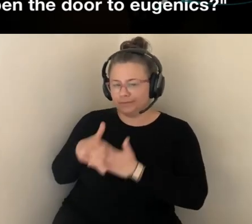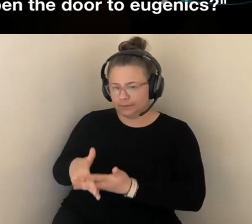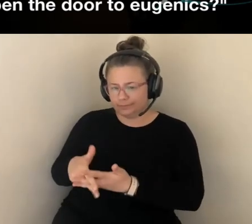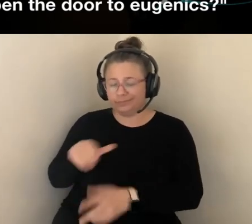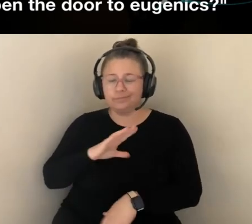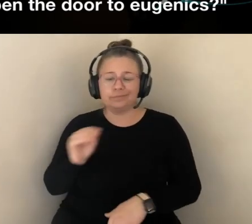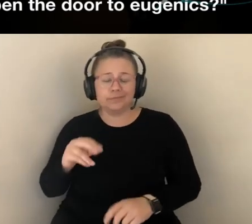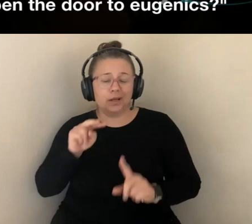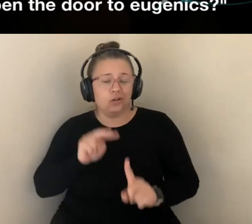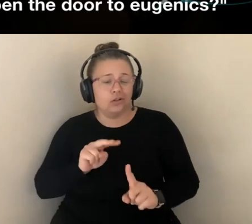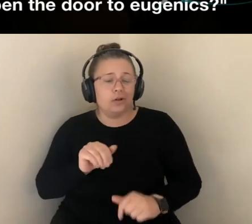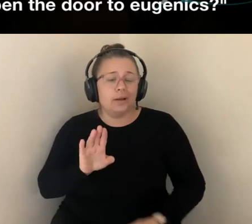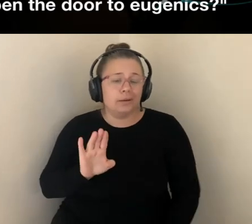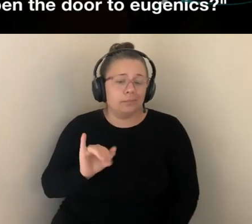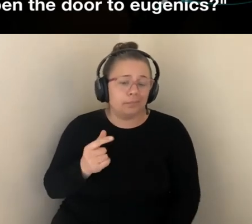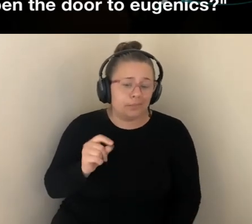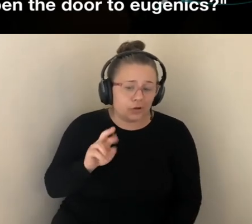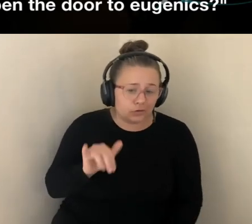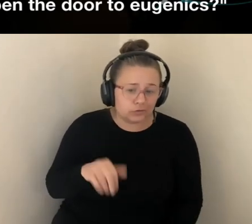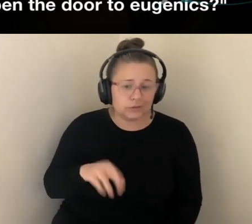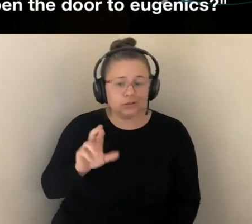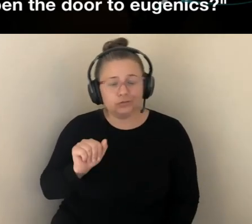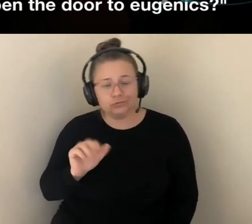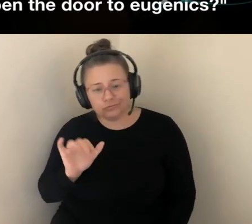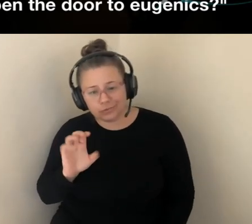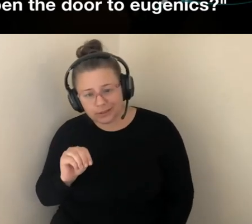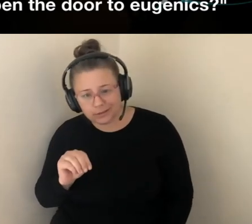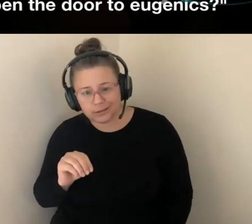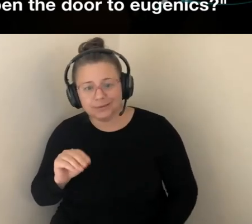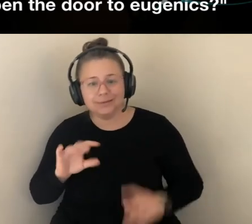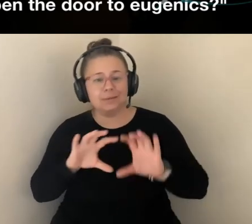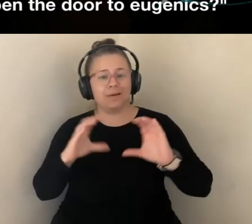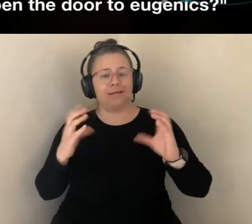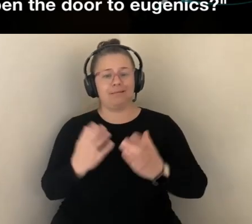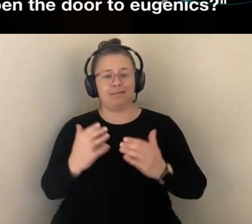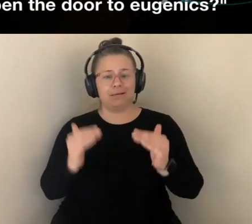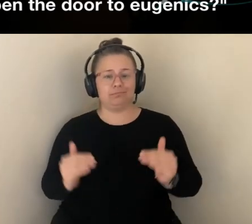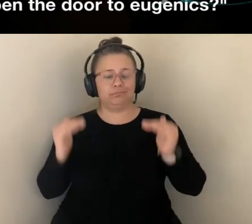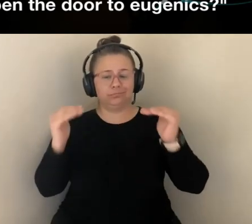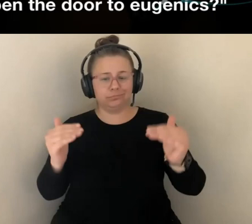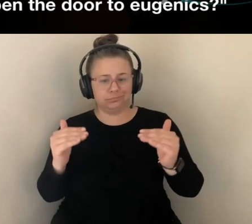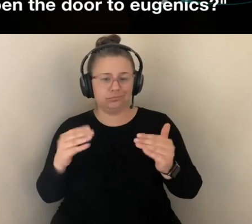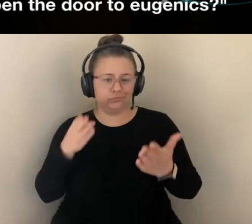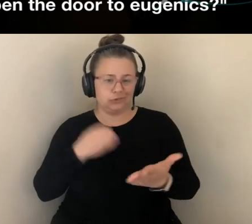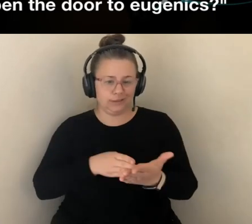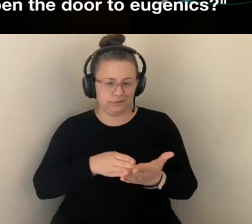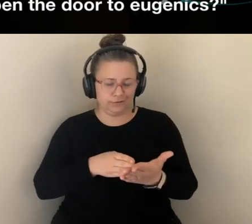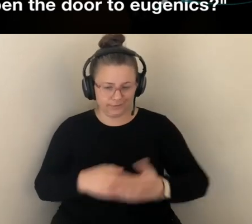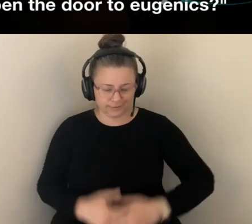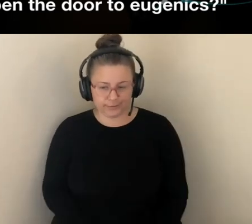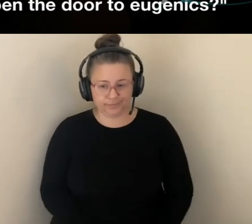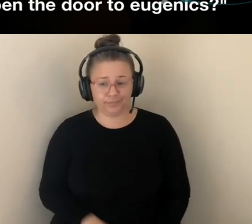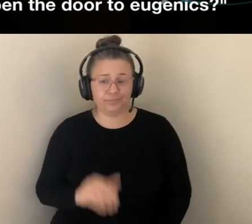WHICH INFUSE THAT OLD RACISM. SO ON THEIR ACCOUNT, THE EUGENICS MOVEMENT WAS, IN THIS RESPECT, A CREATURE OF ITS TIME,